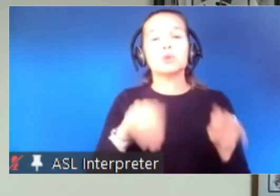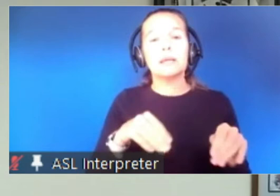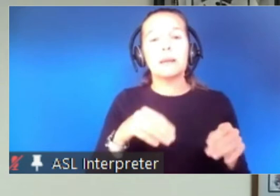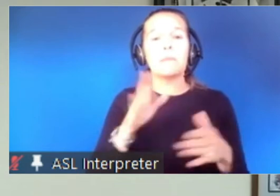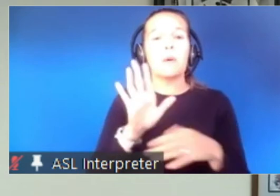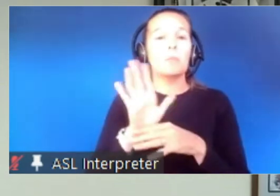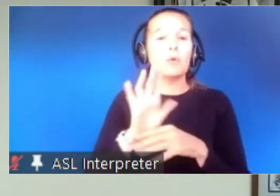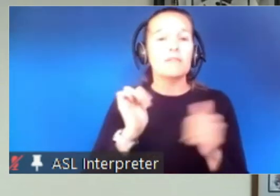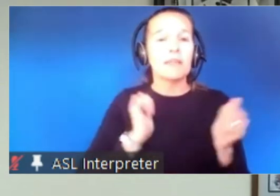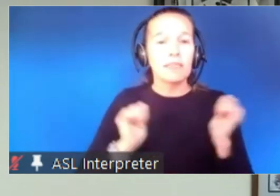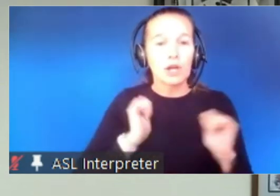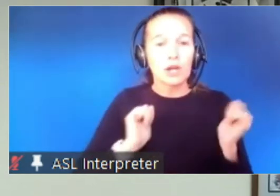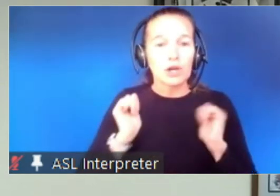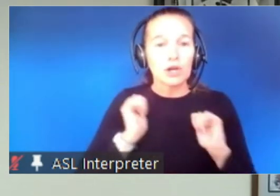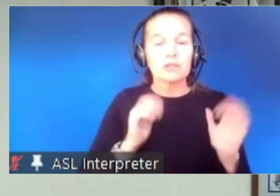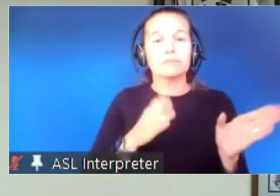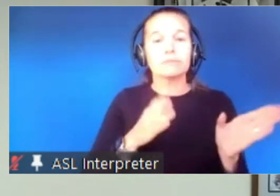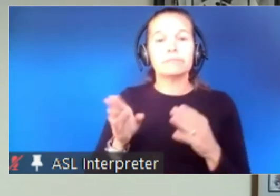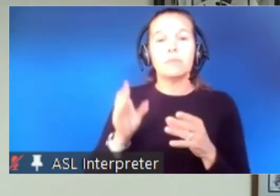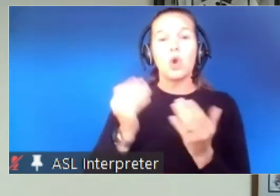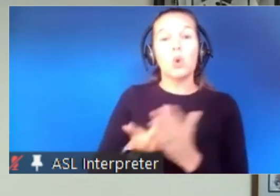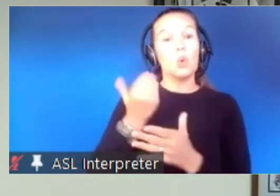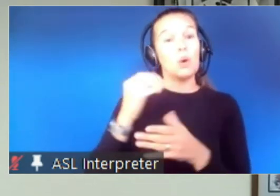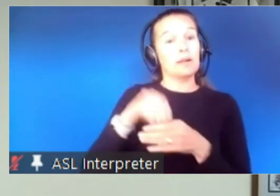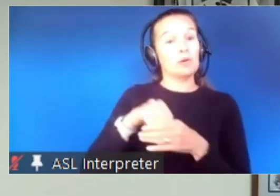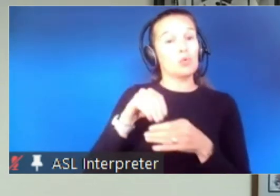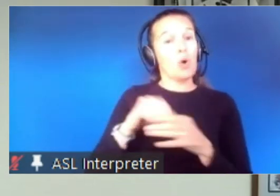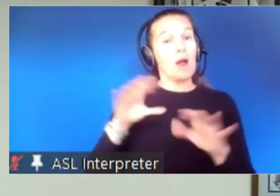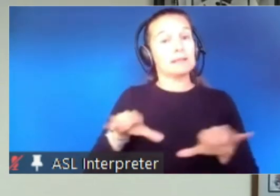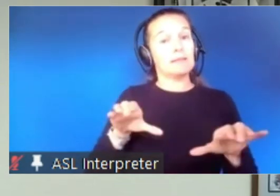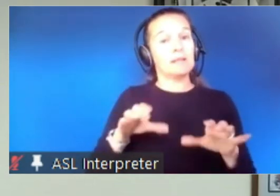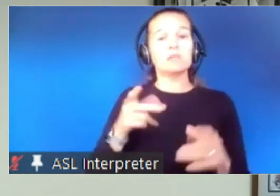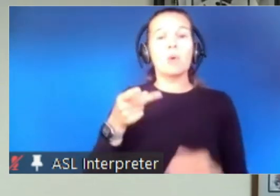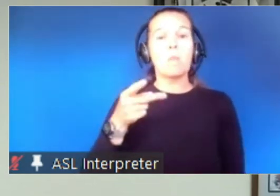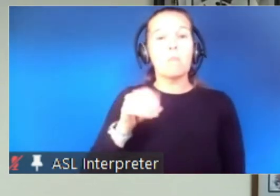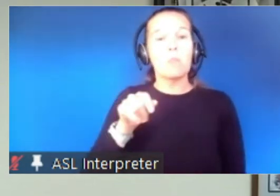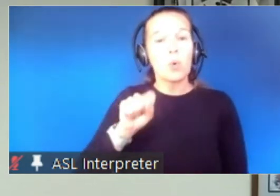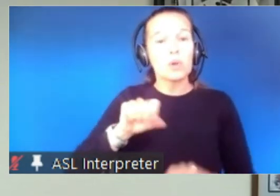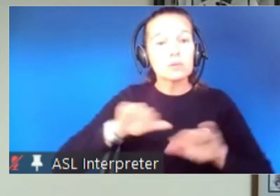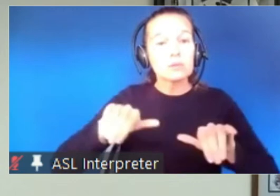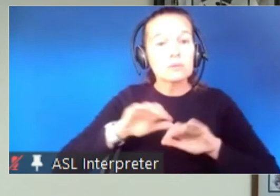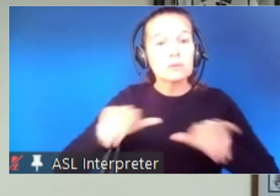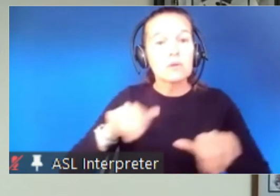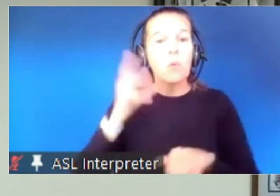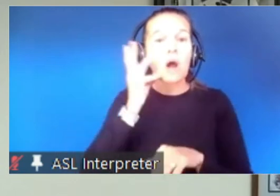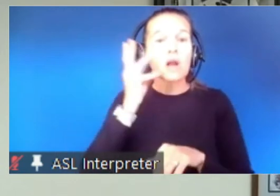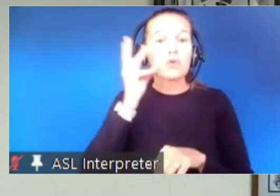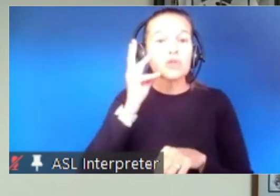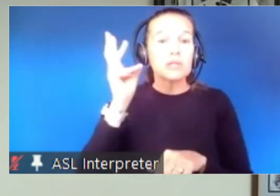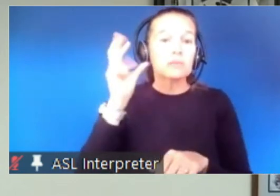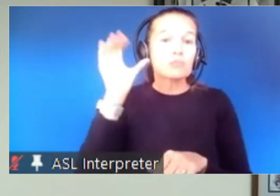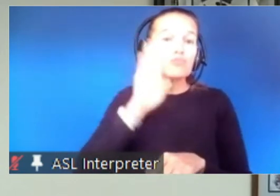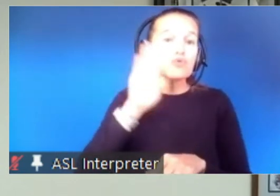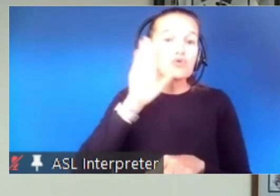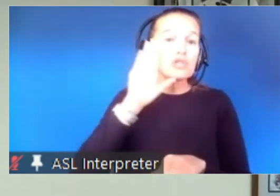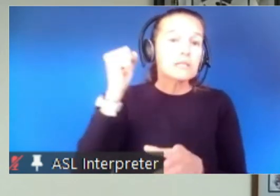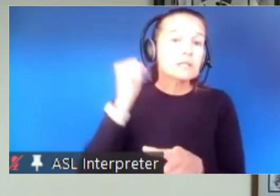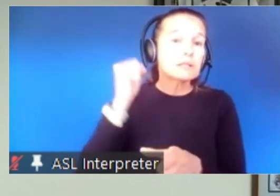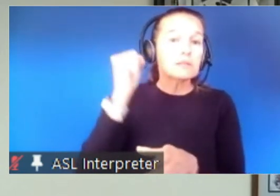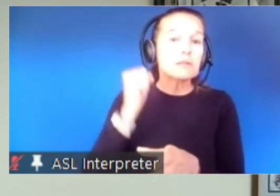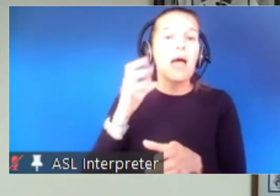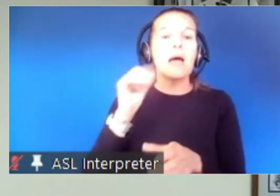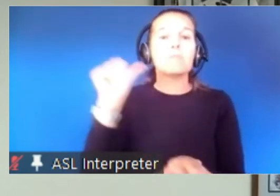new indoor activities uh include pools wineries breweries distilleries and bars which serve food